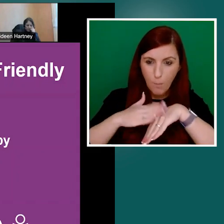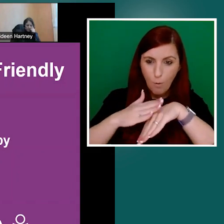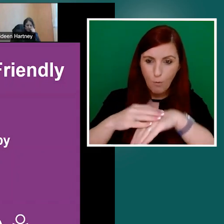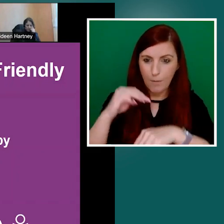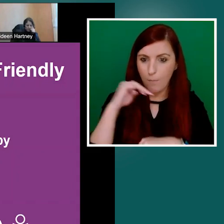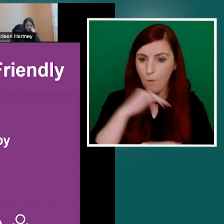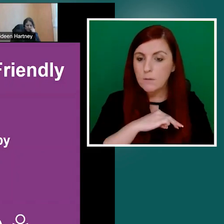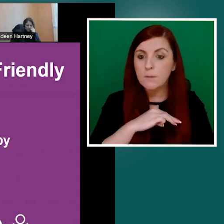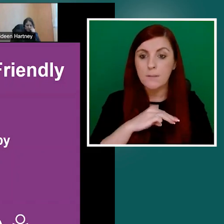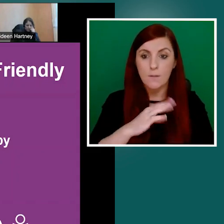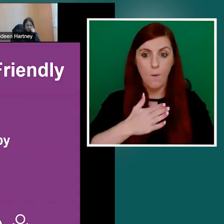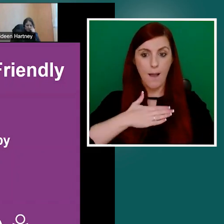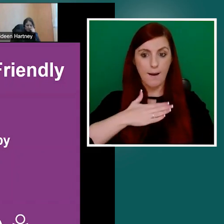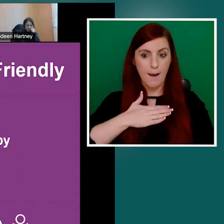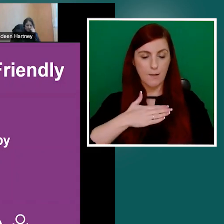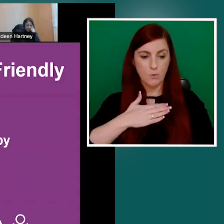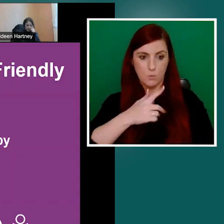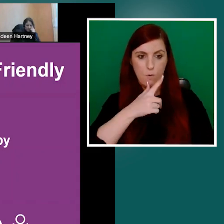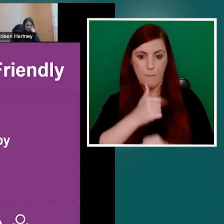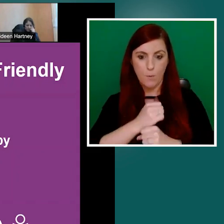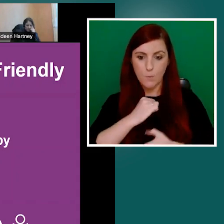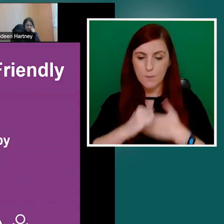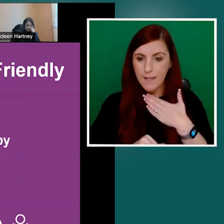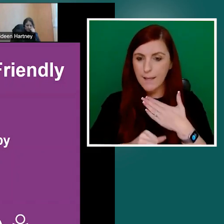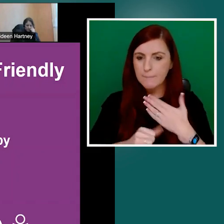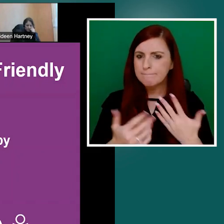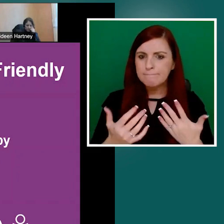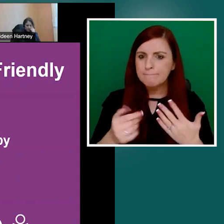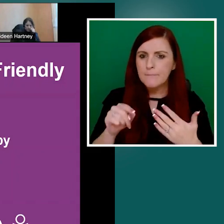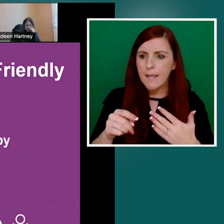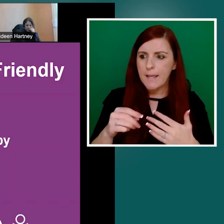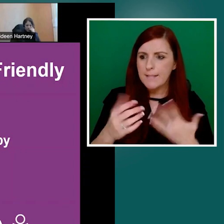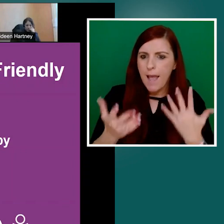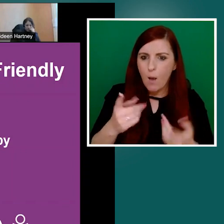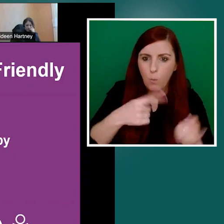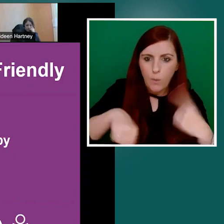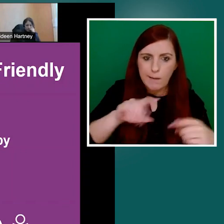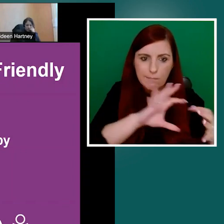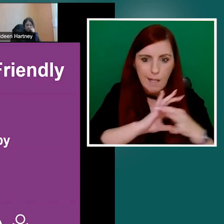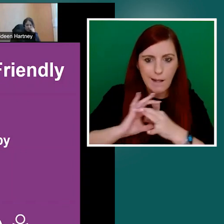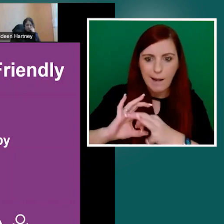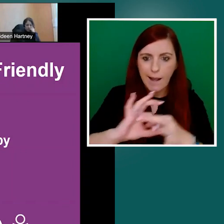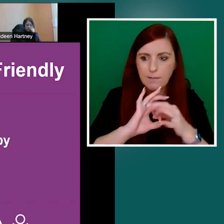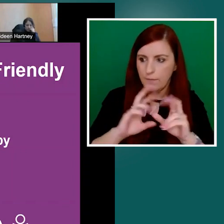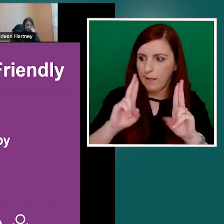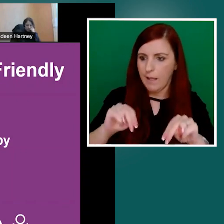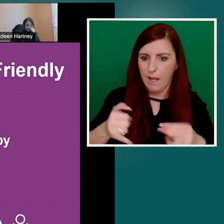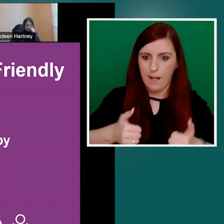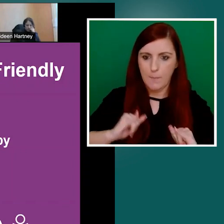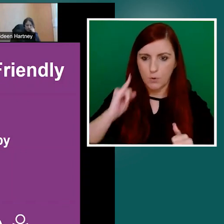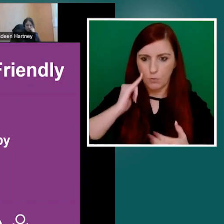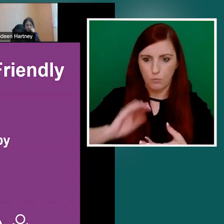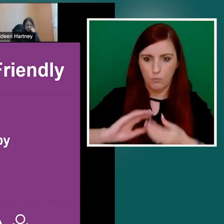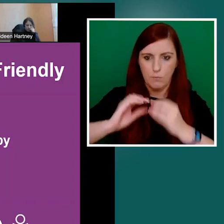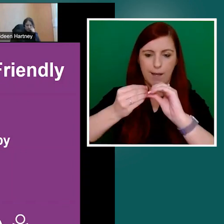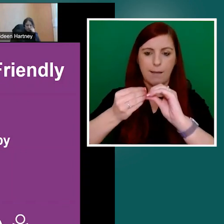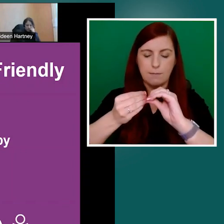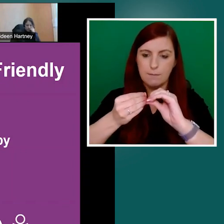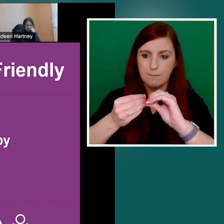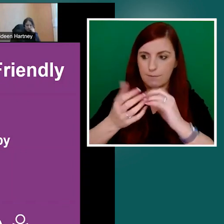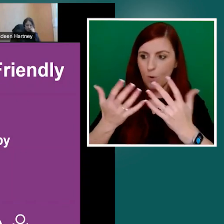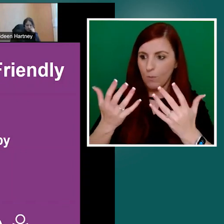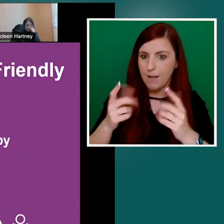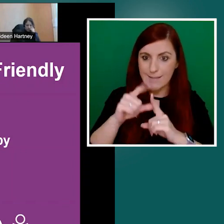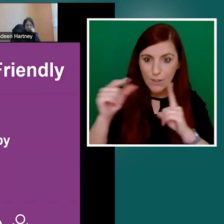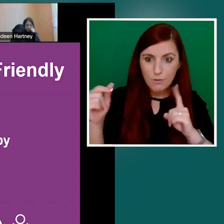we collectively can create a literacy friendly Ireland. So as Brian said, my name is Colleen Duby and I'm chief executive